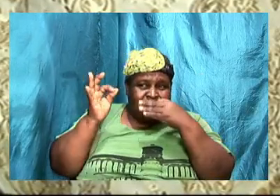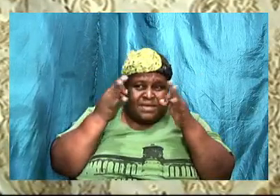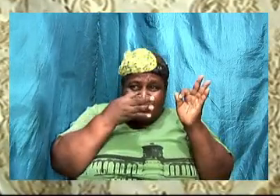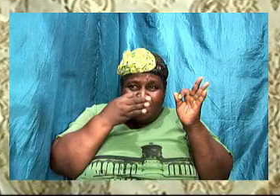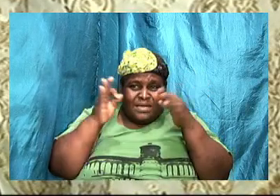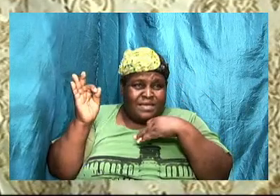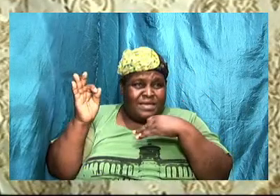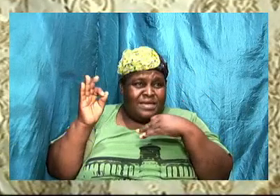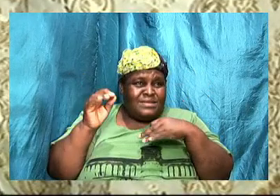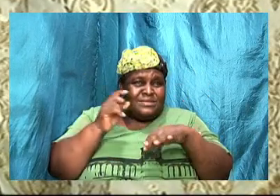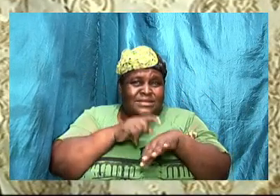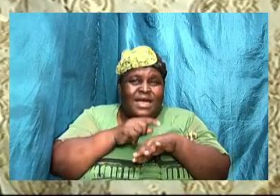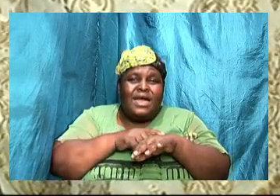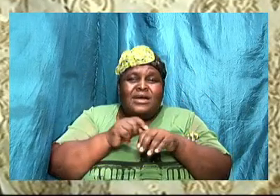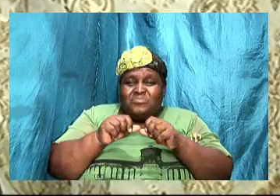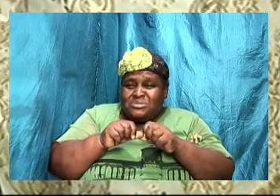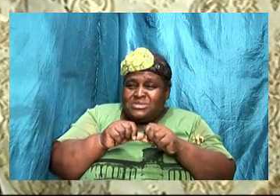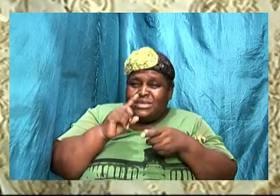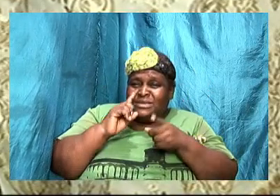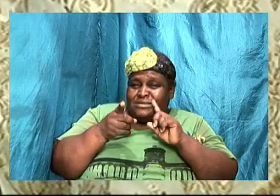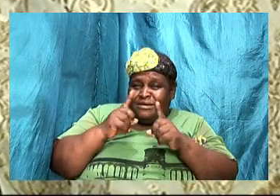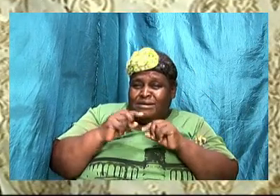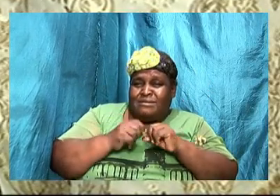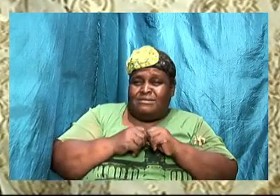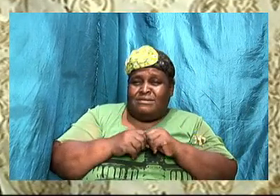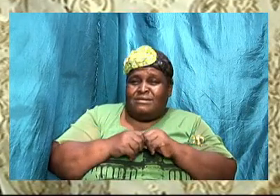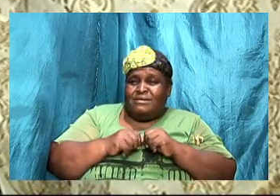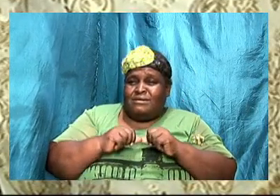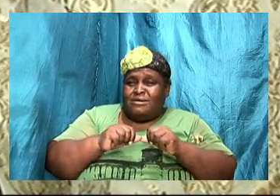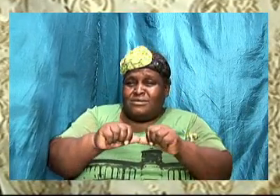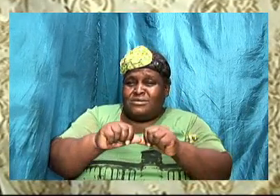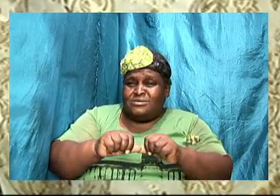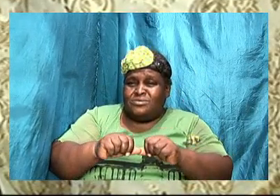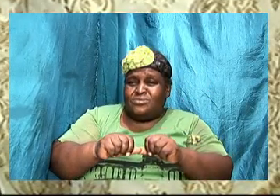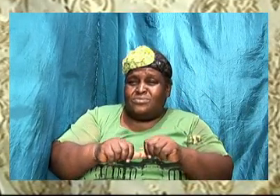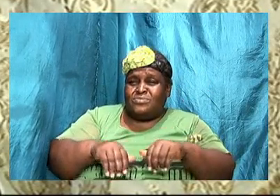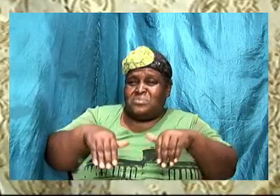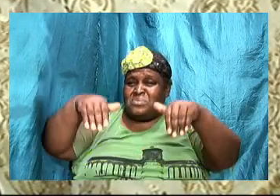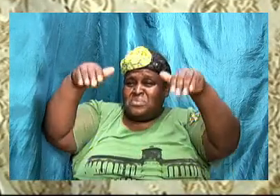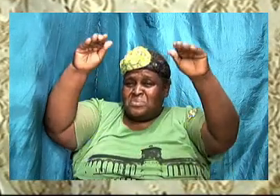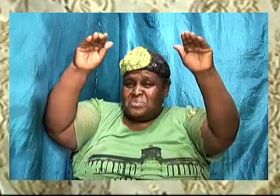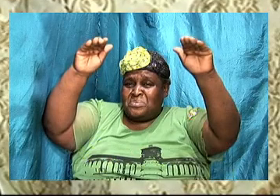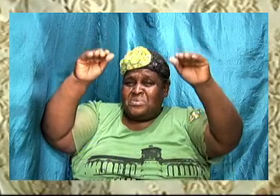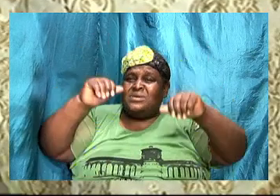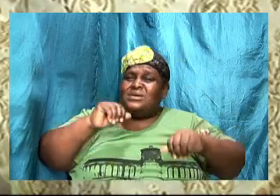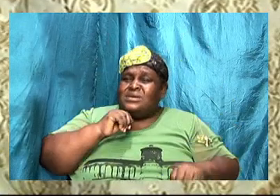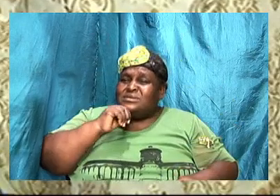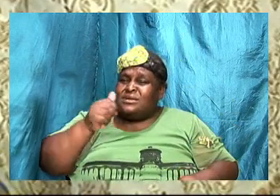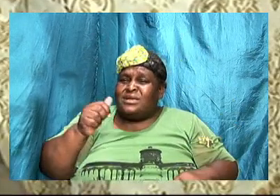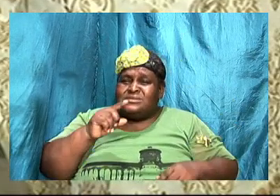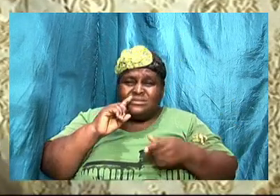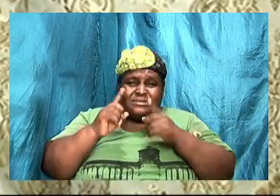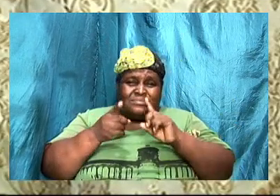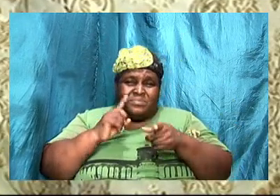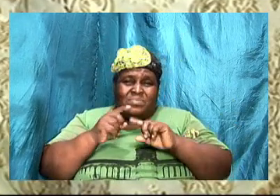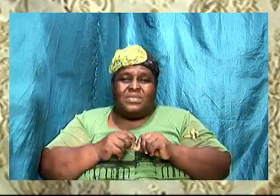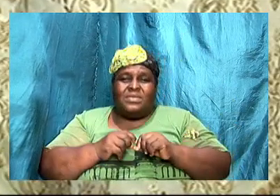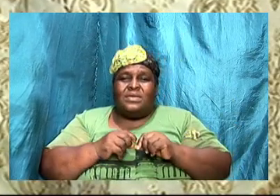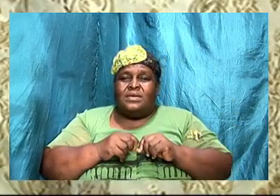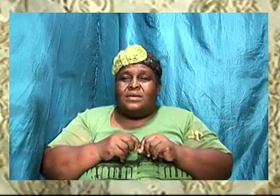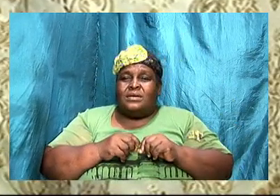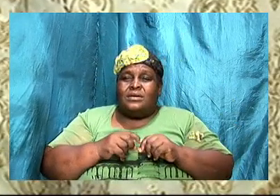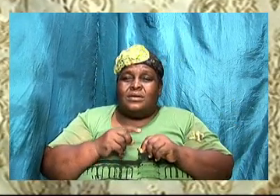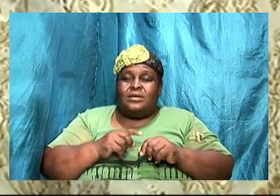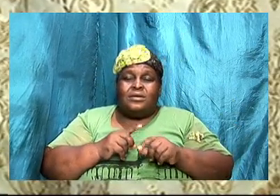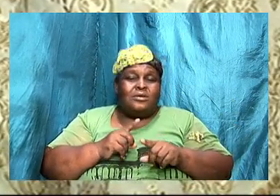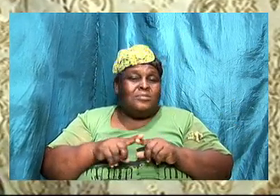spent talking so that we can continue to grow we are not talking but I challenge us if we spend